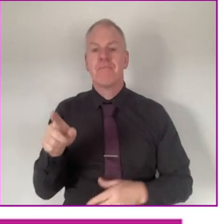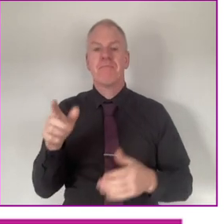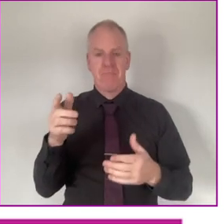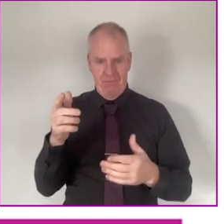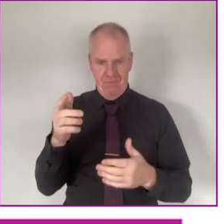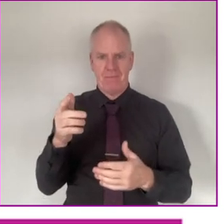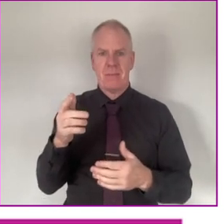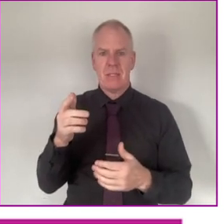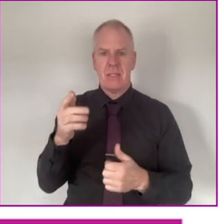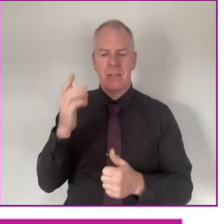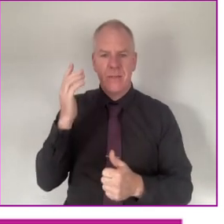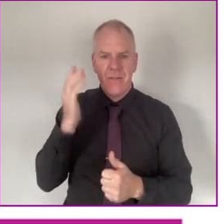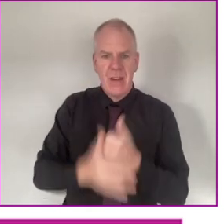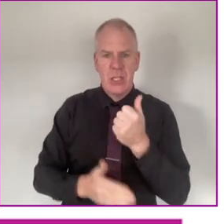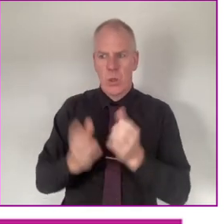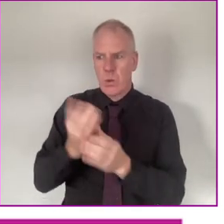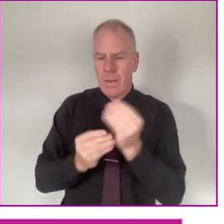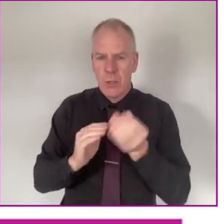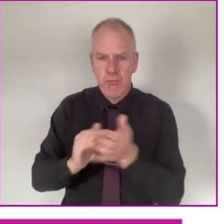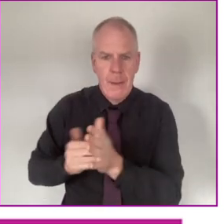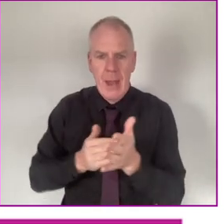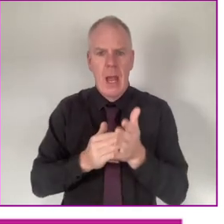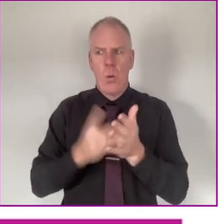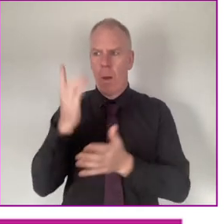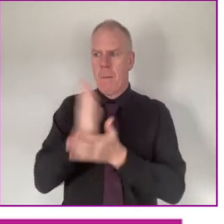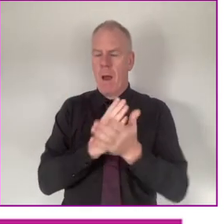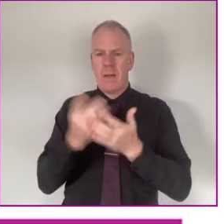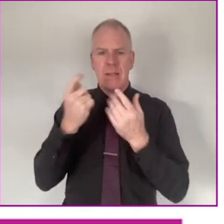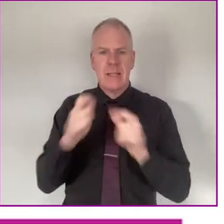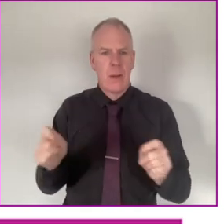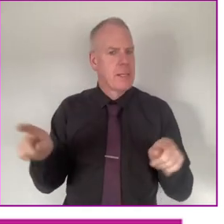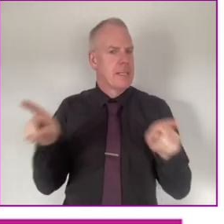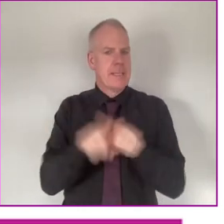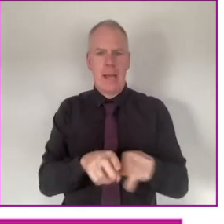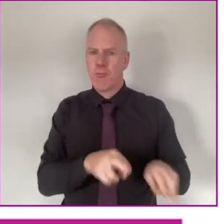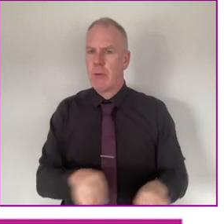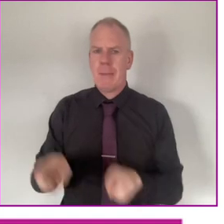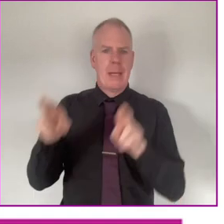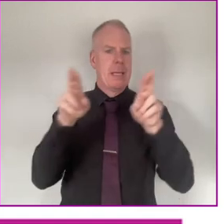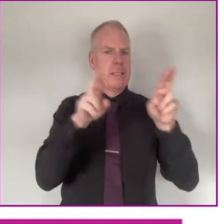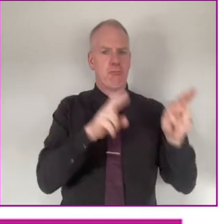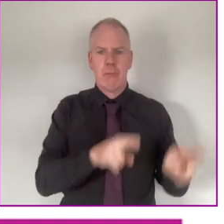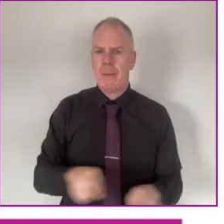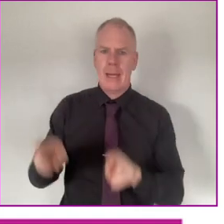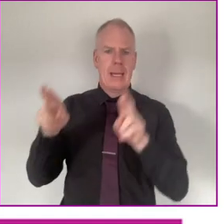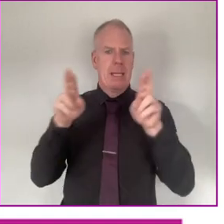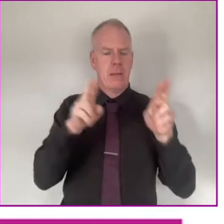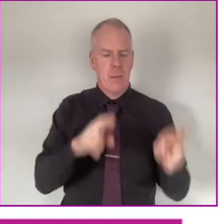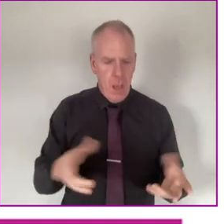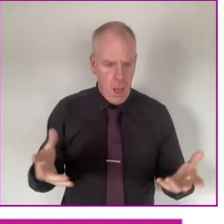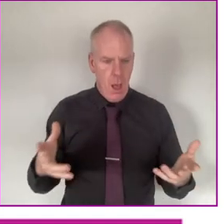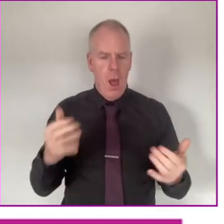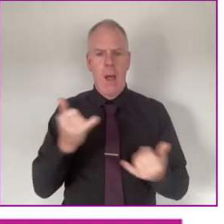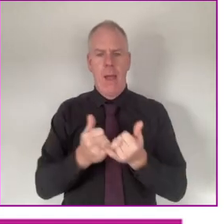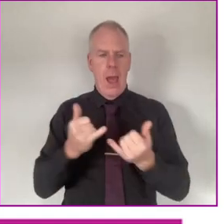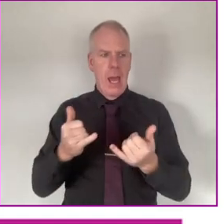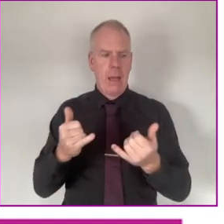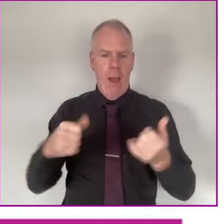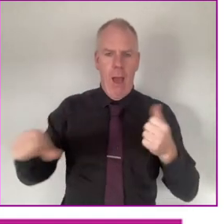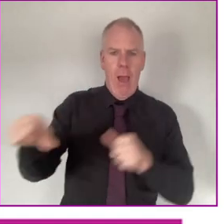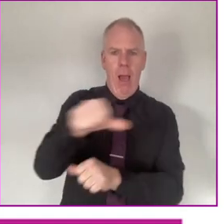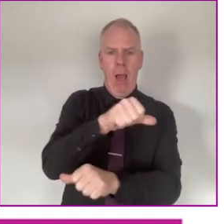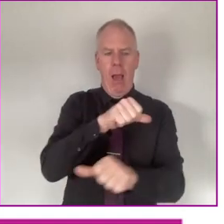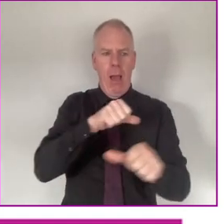When we were closing out actions and getting something repaired on one side of the town, the same thing was repeating itself. So, in a way, it was like a